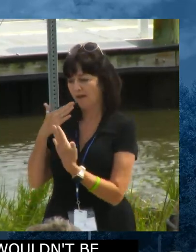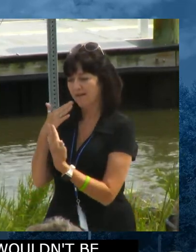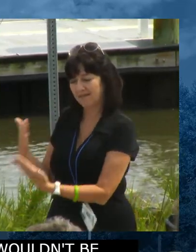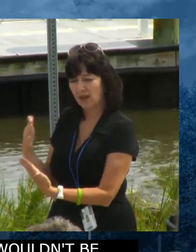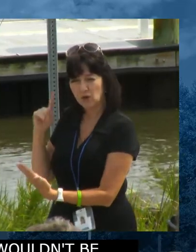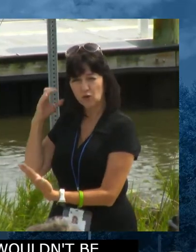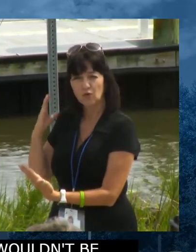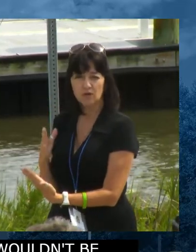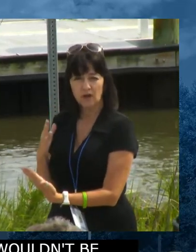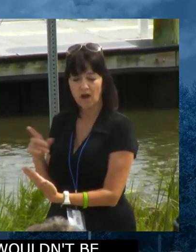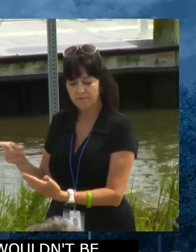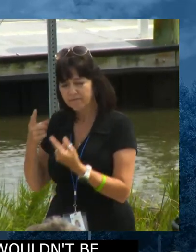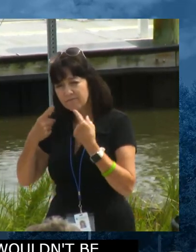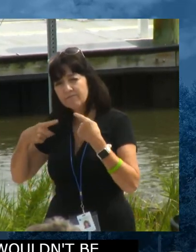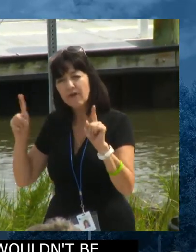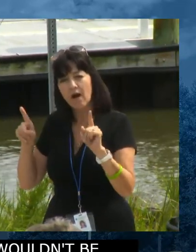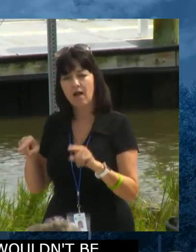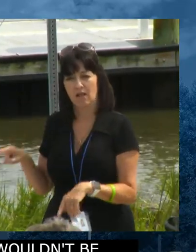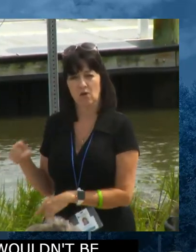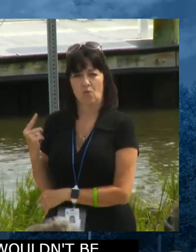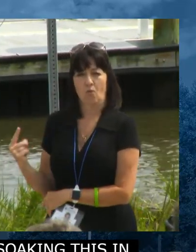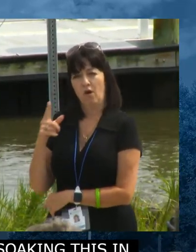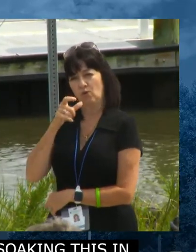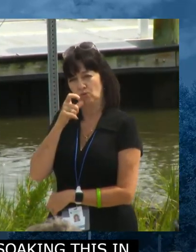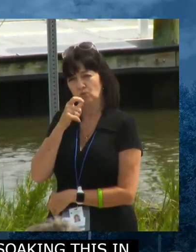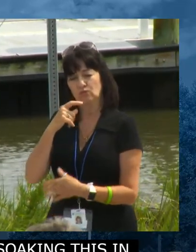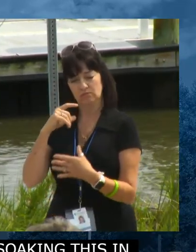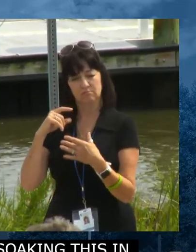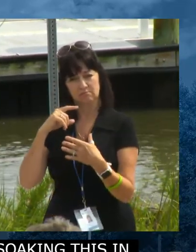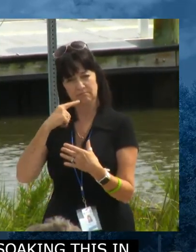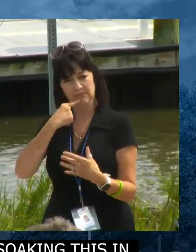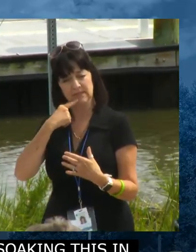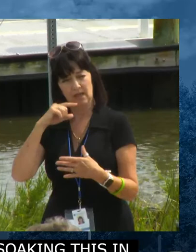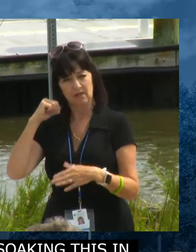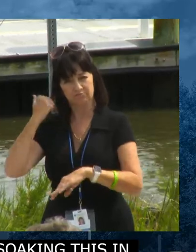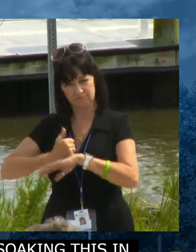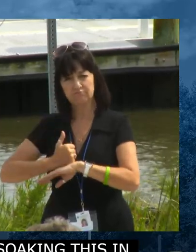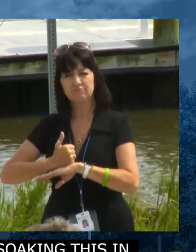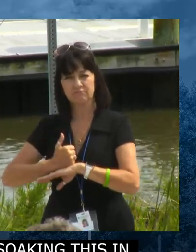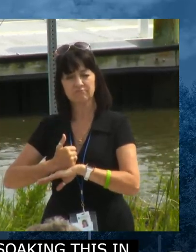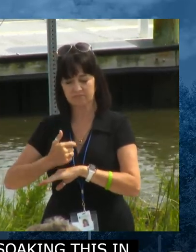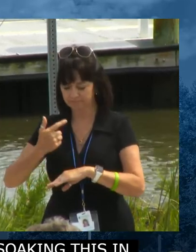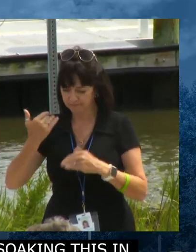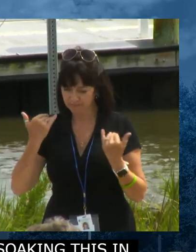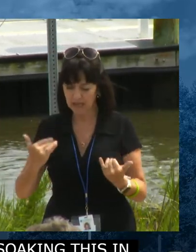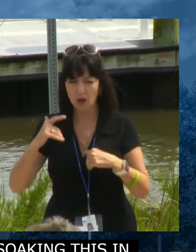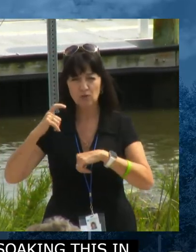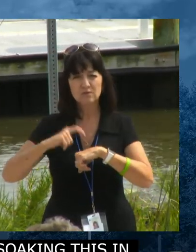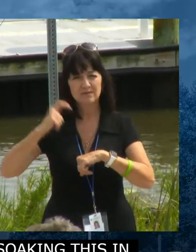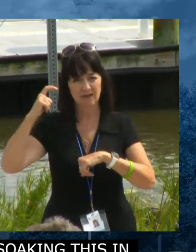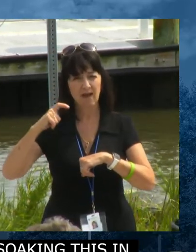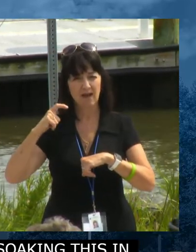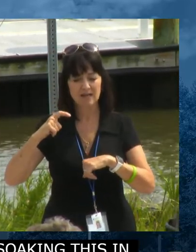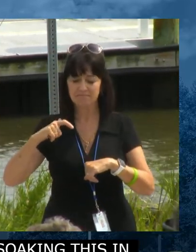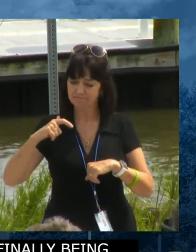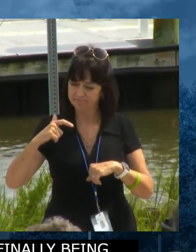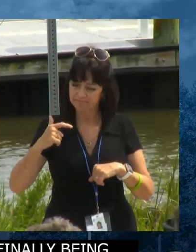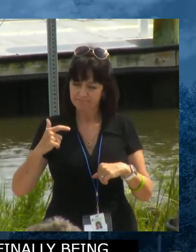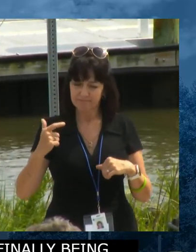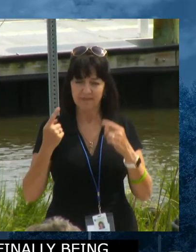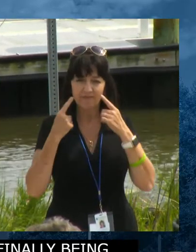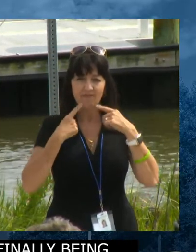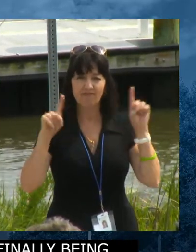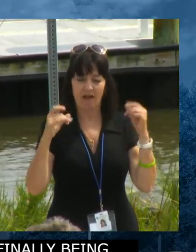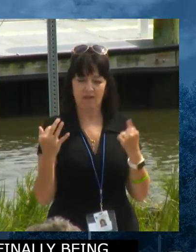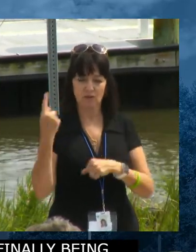that says we're going to make this happen. Because we did make this happen. And it's historic. And remember this day, I know, there's probably